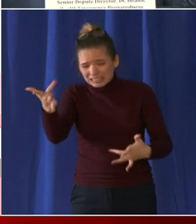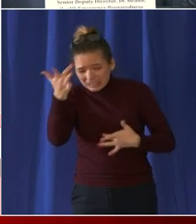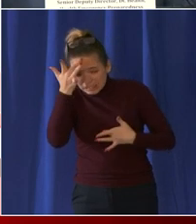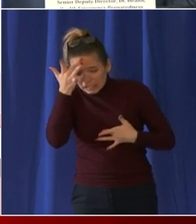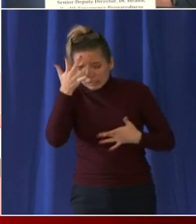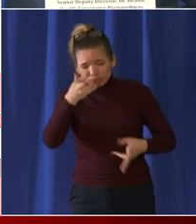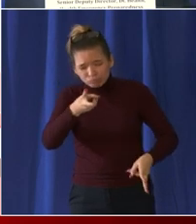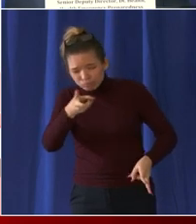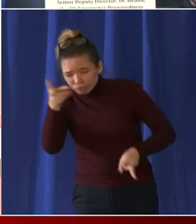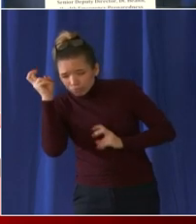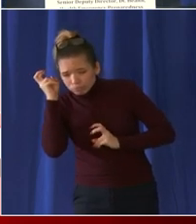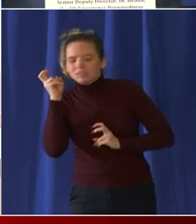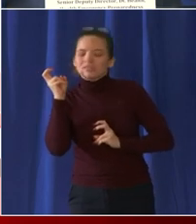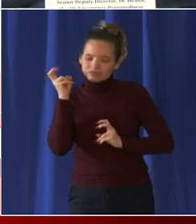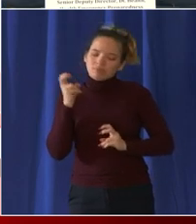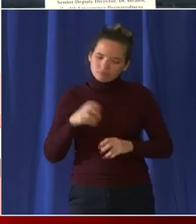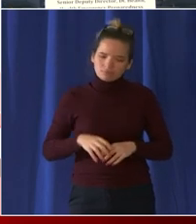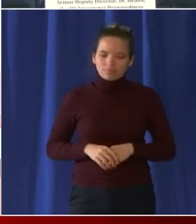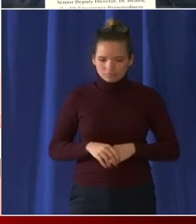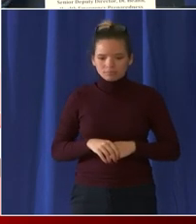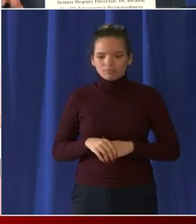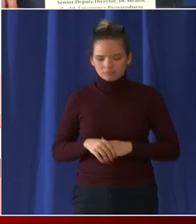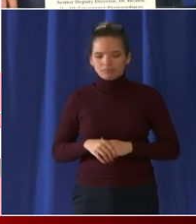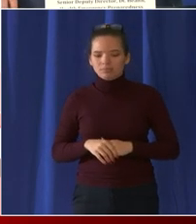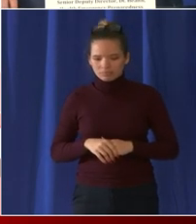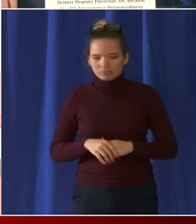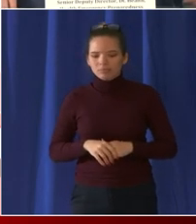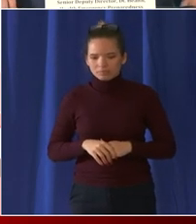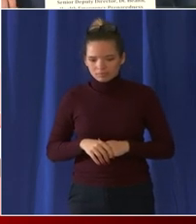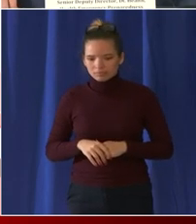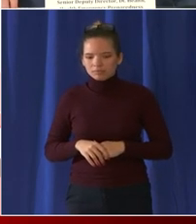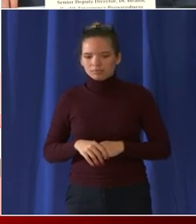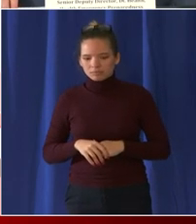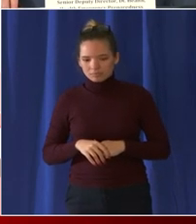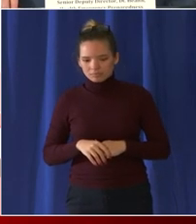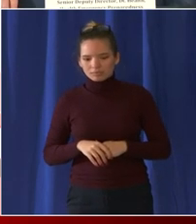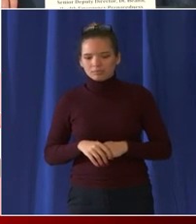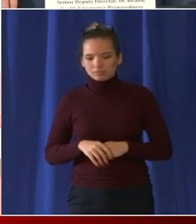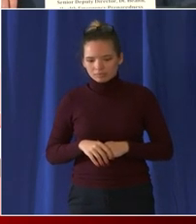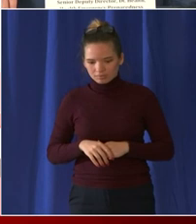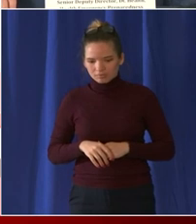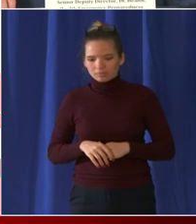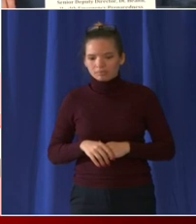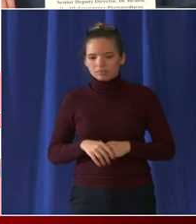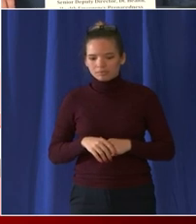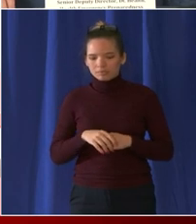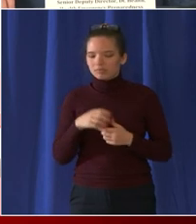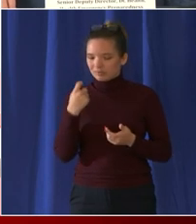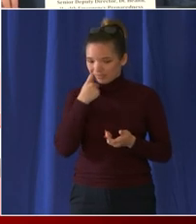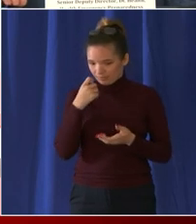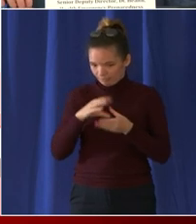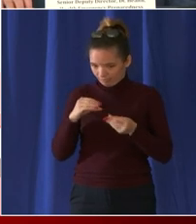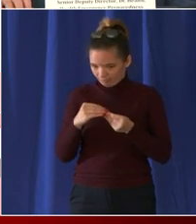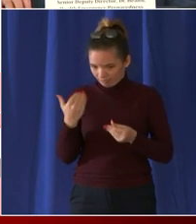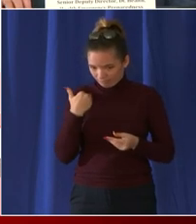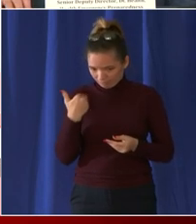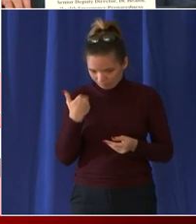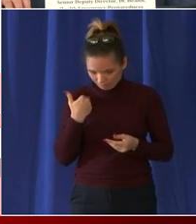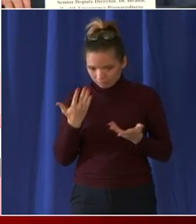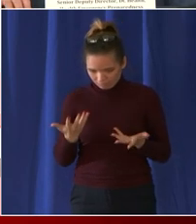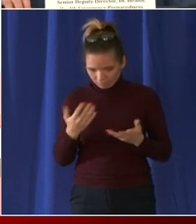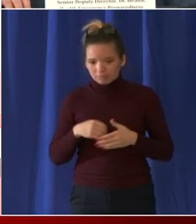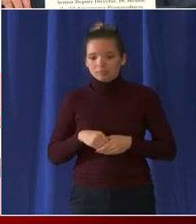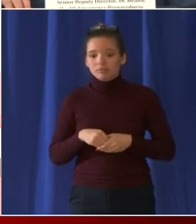as I mentioned before we do have the rapid test pickup locations